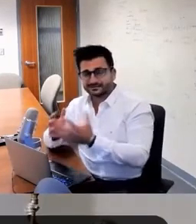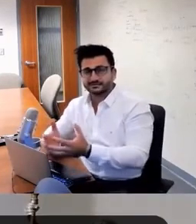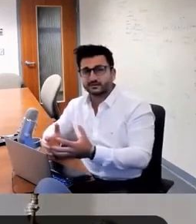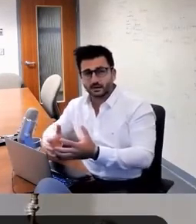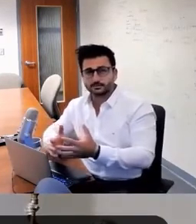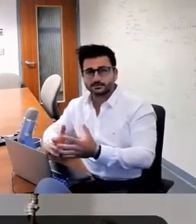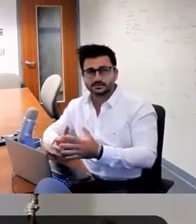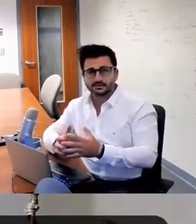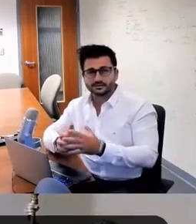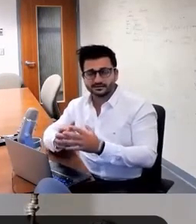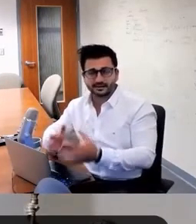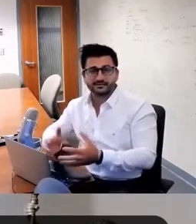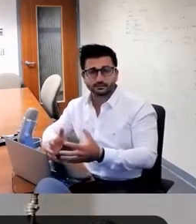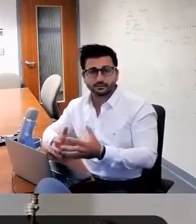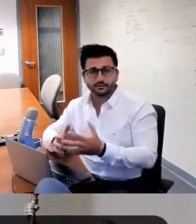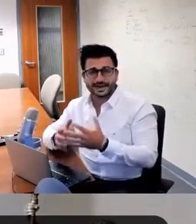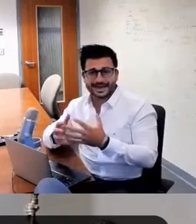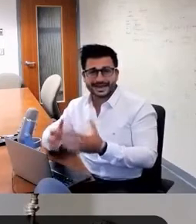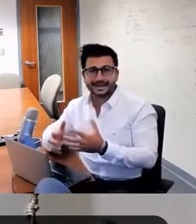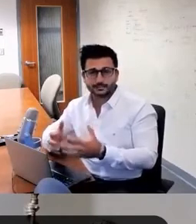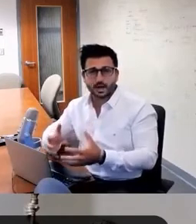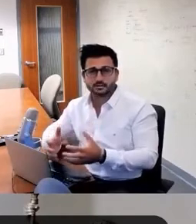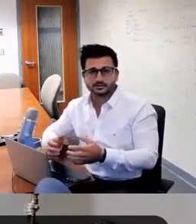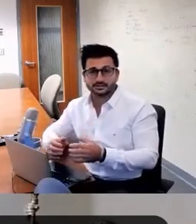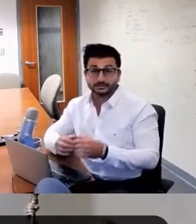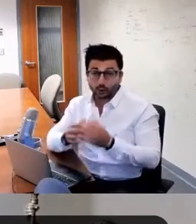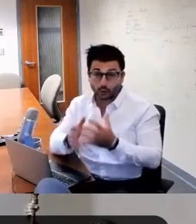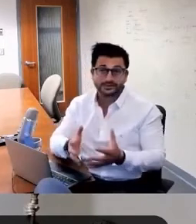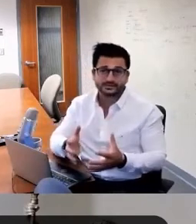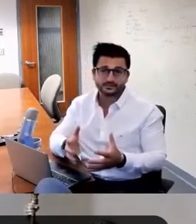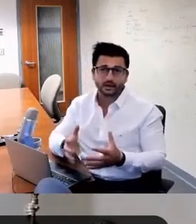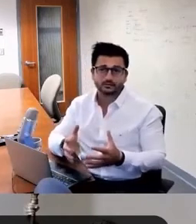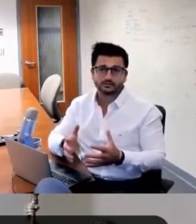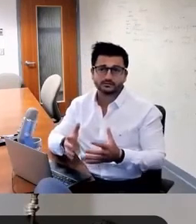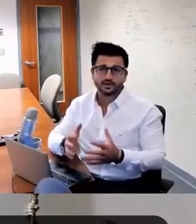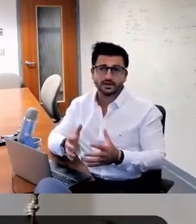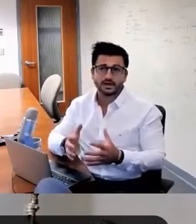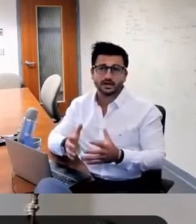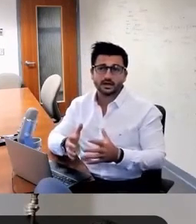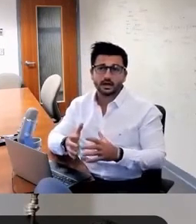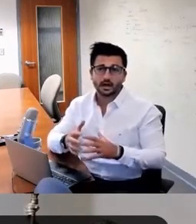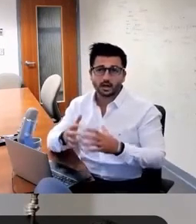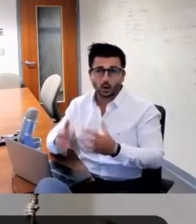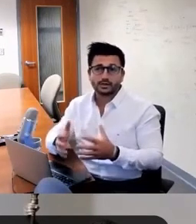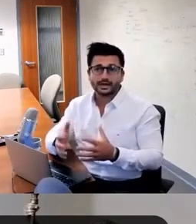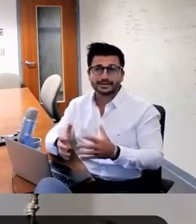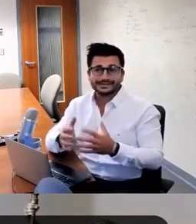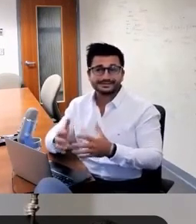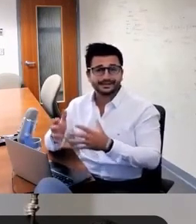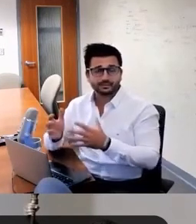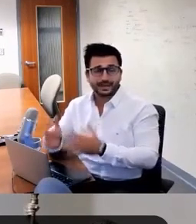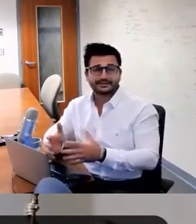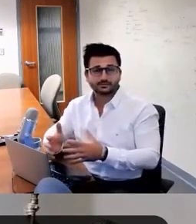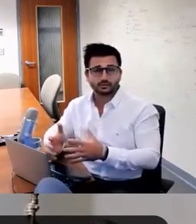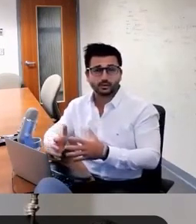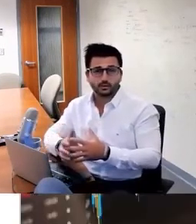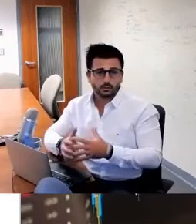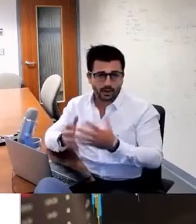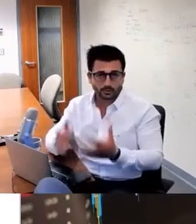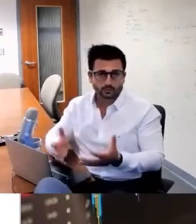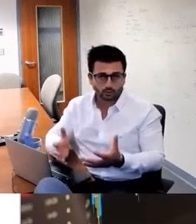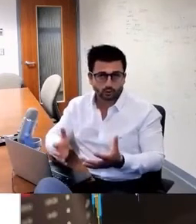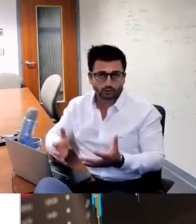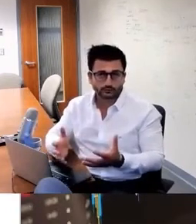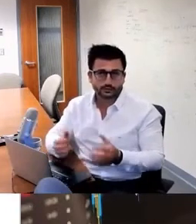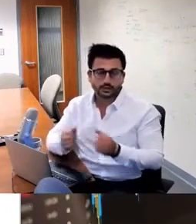We have developed several AI models and deployed these models via an online legal aid platform,